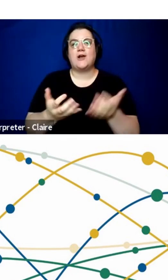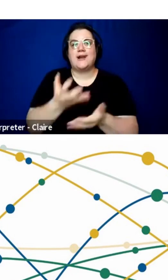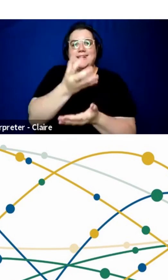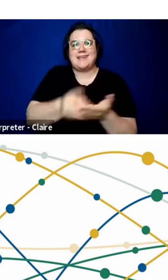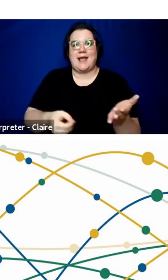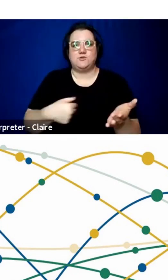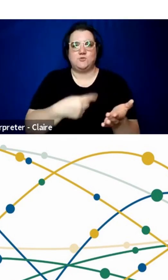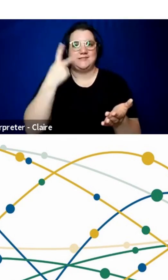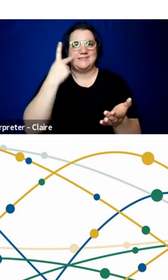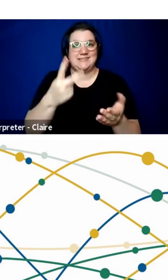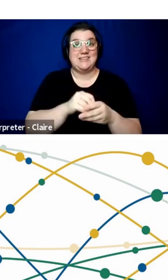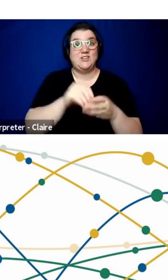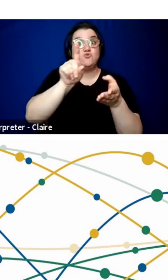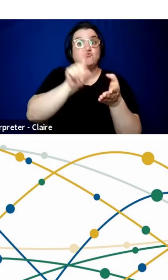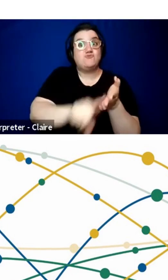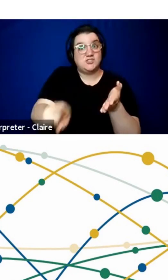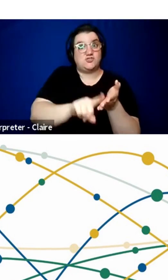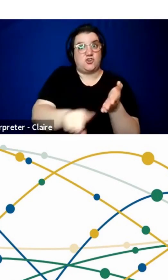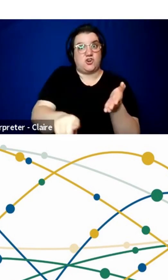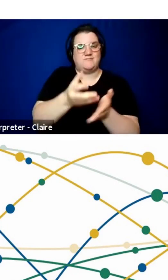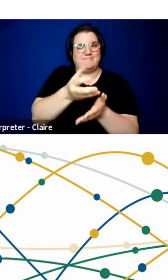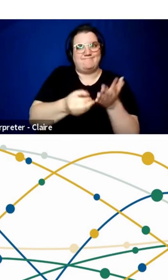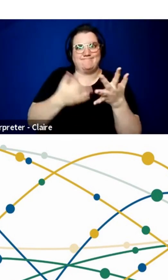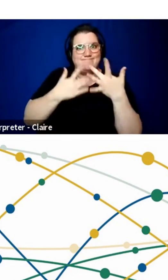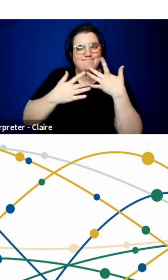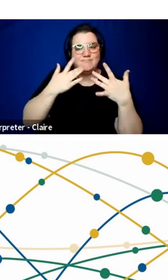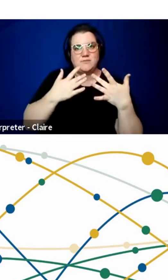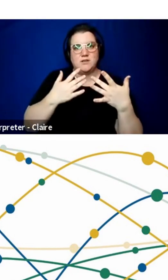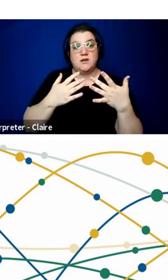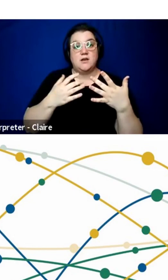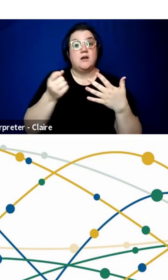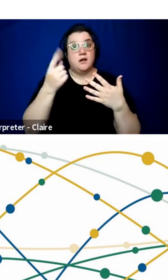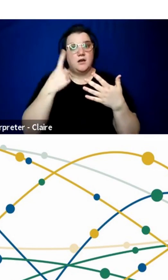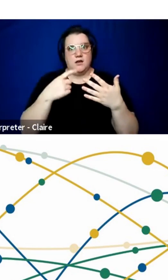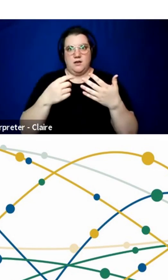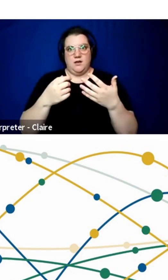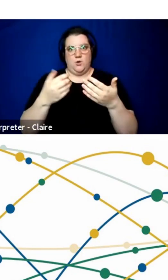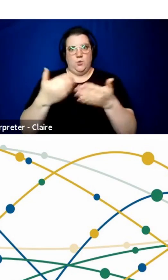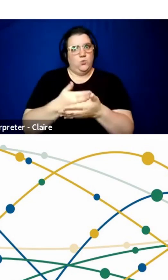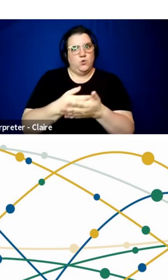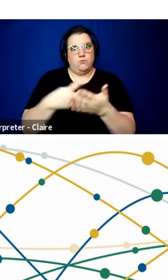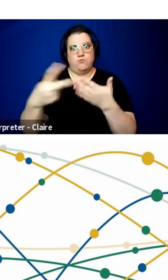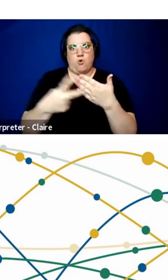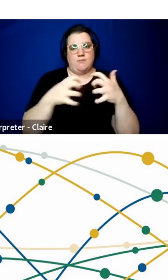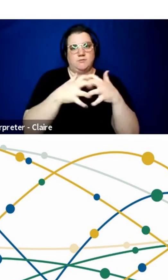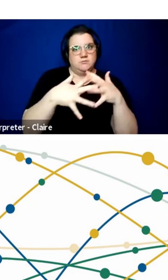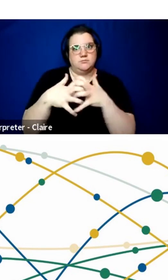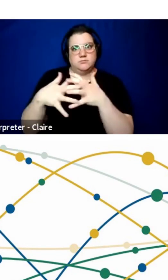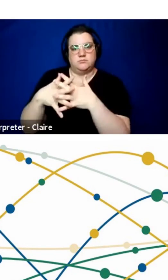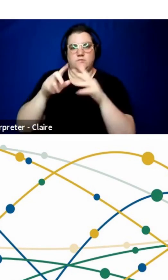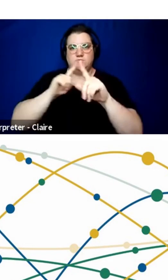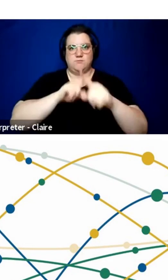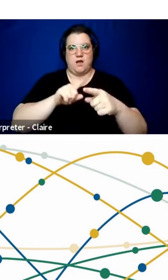in the research as all these different programs have emerged in response to the pandemic?